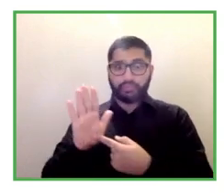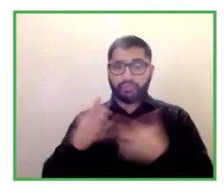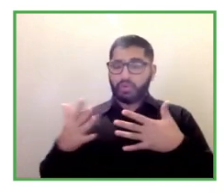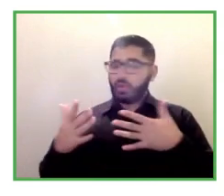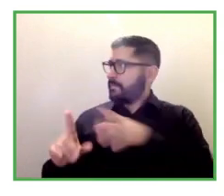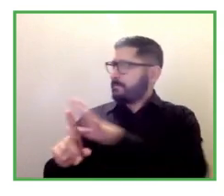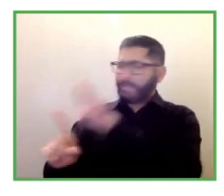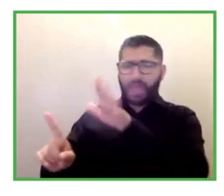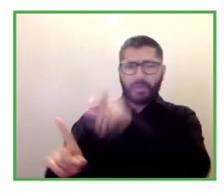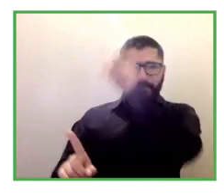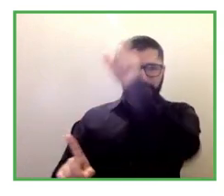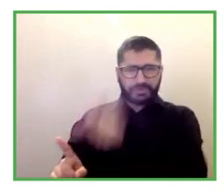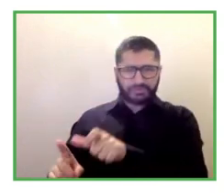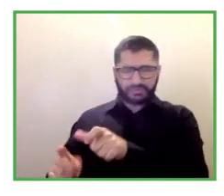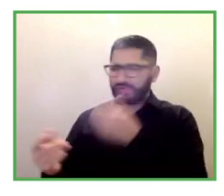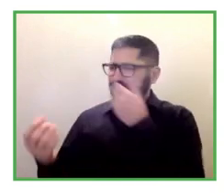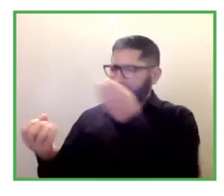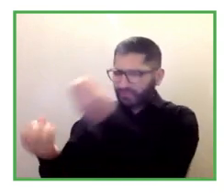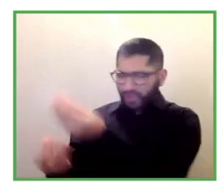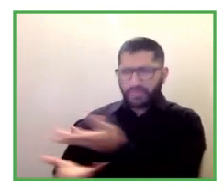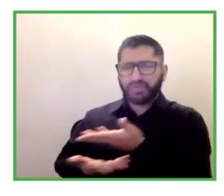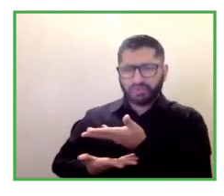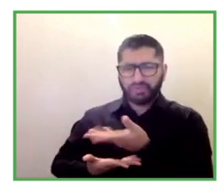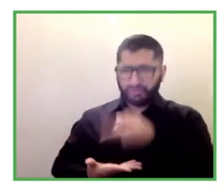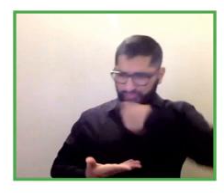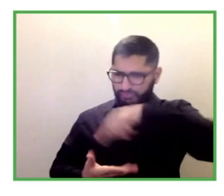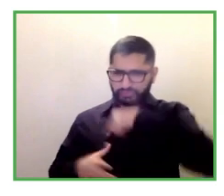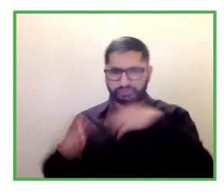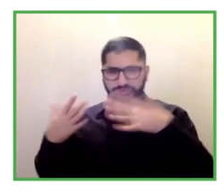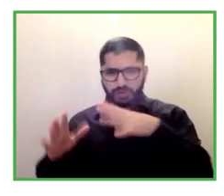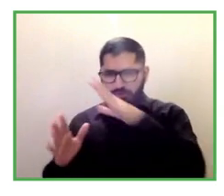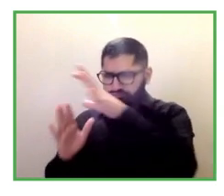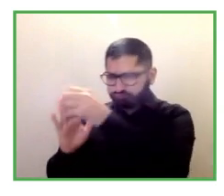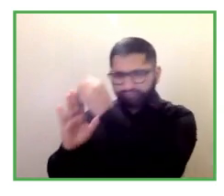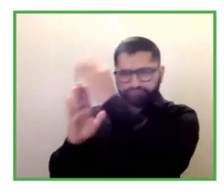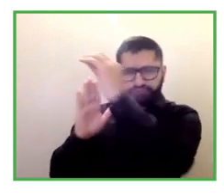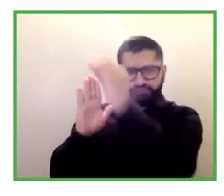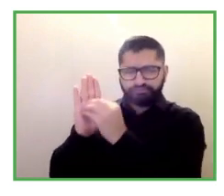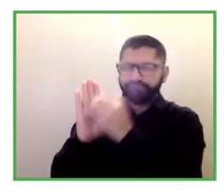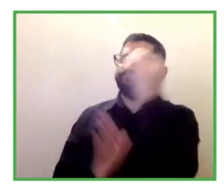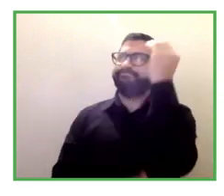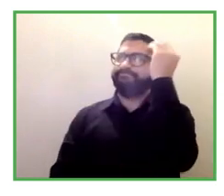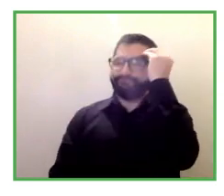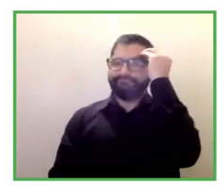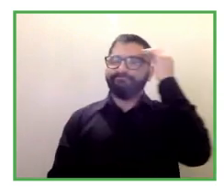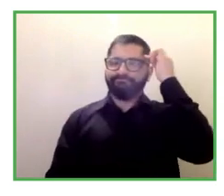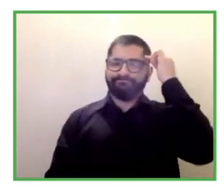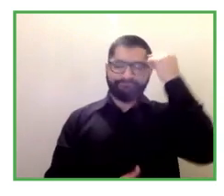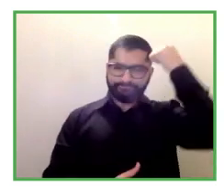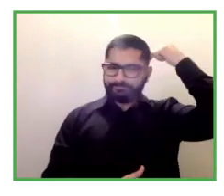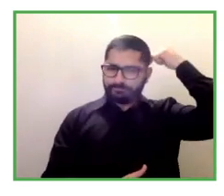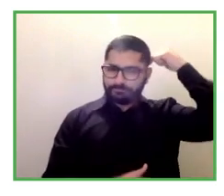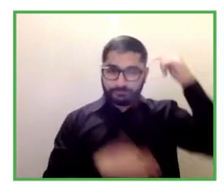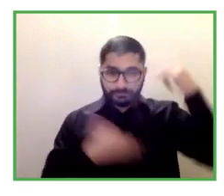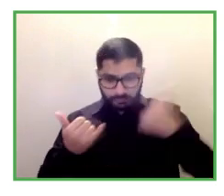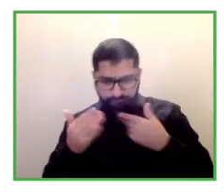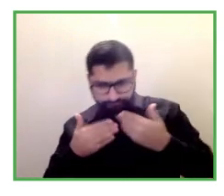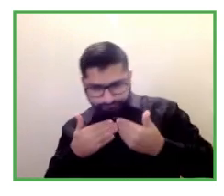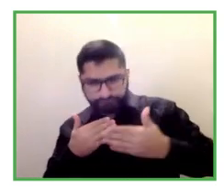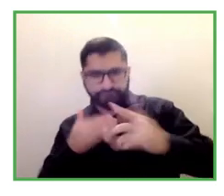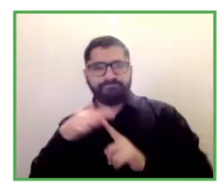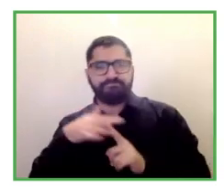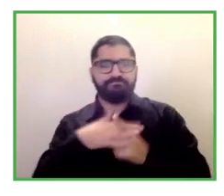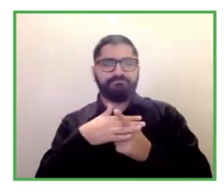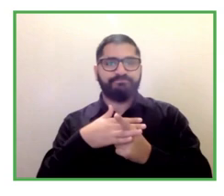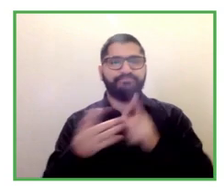start making a change back home um i'm very happy now to have all the panel together and i wanted to introduce